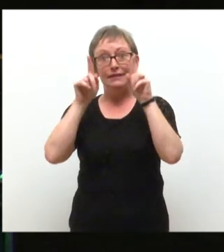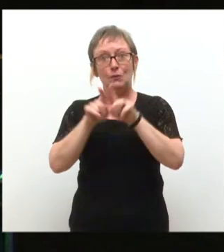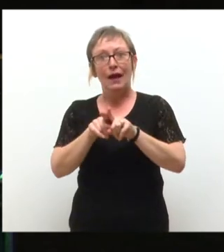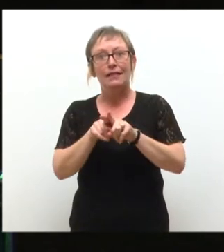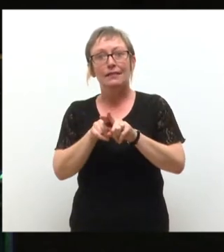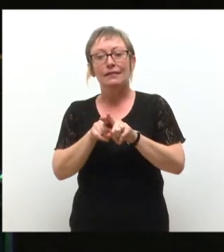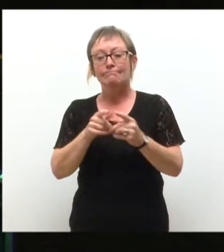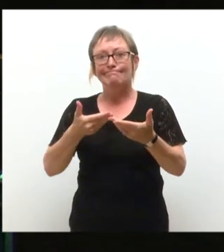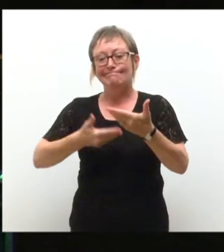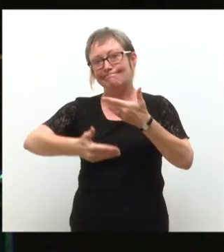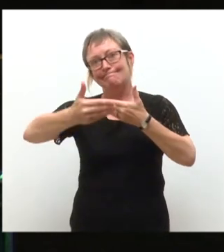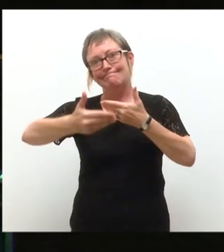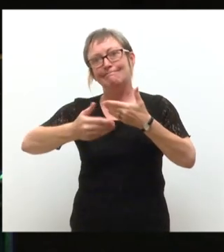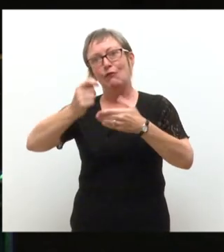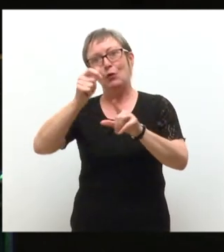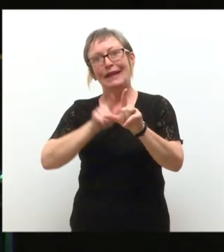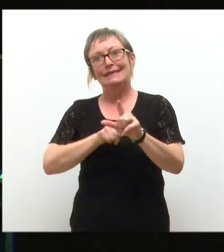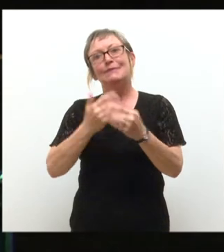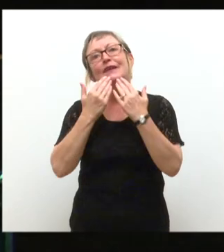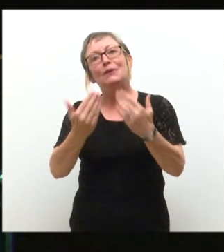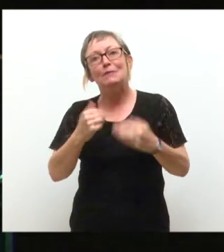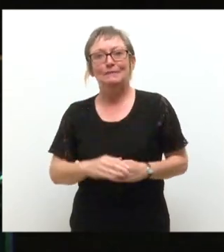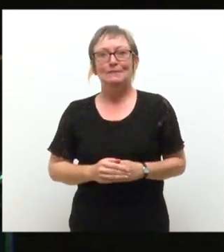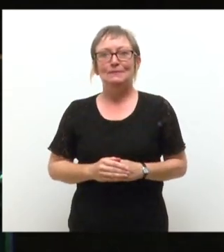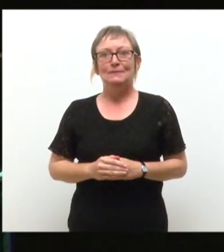over the next few years. Thank you.